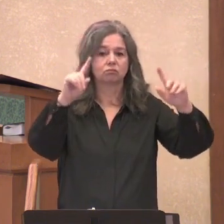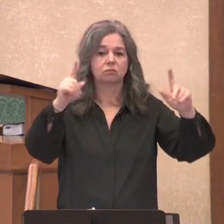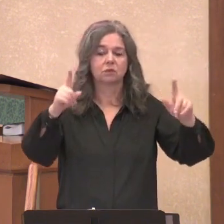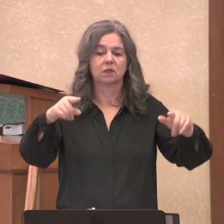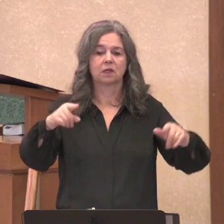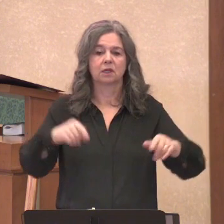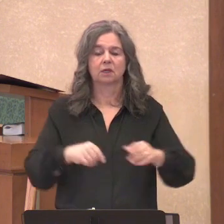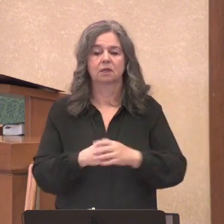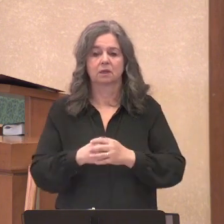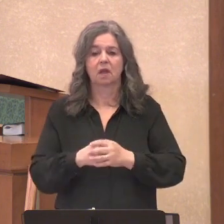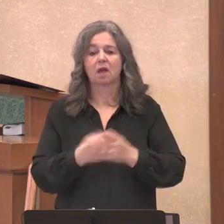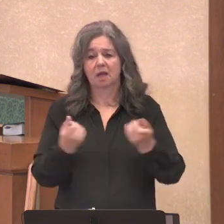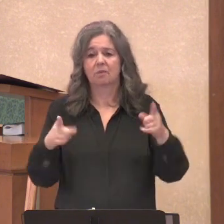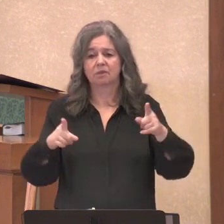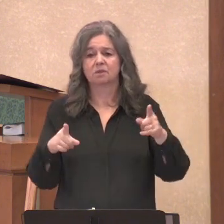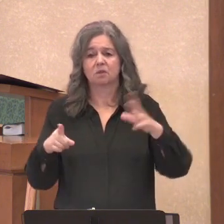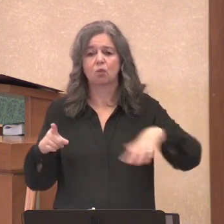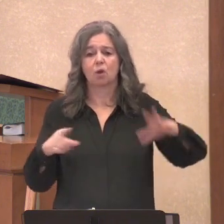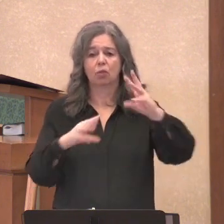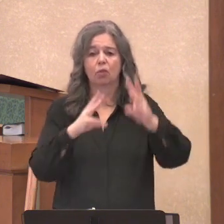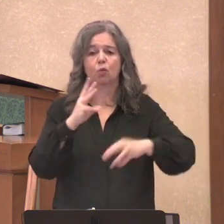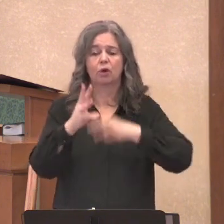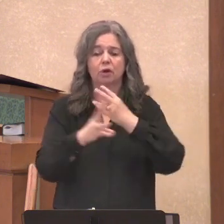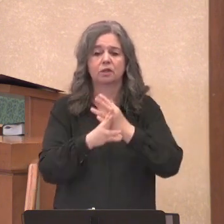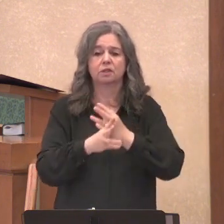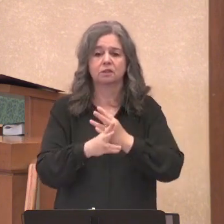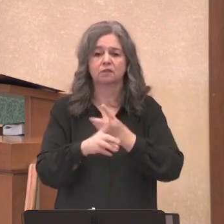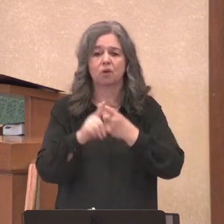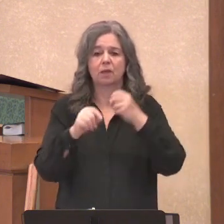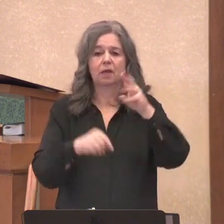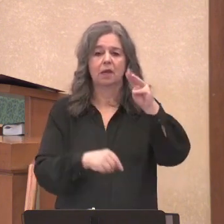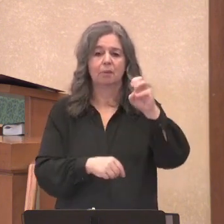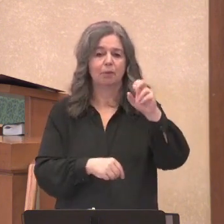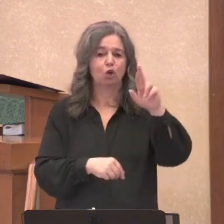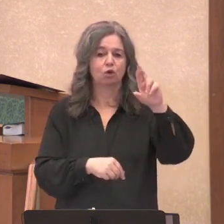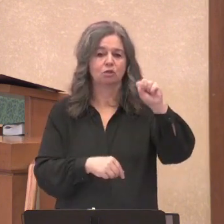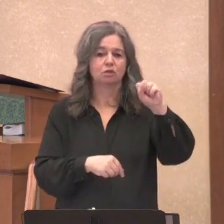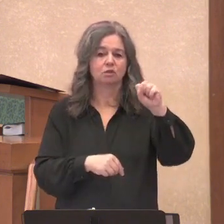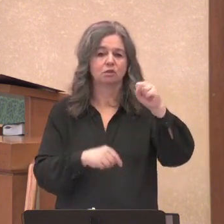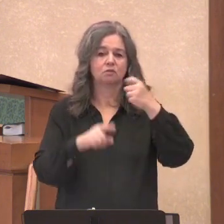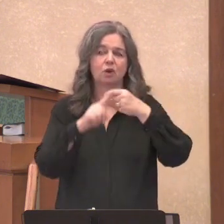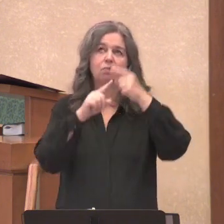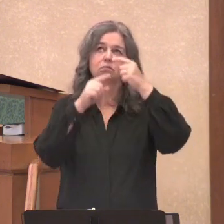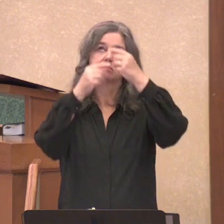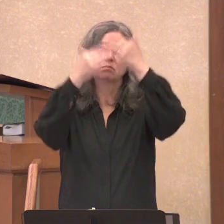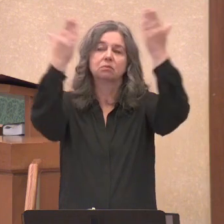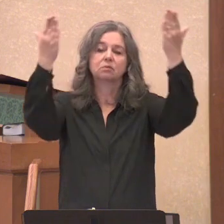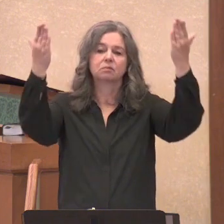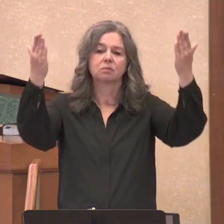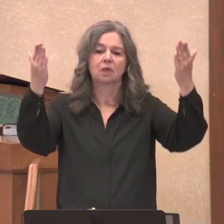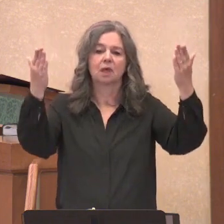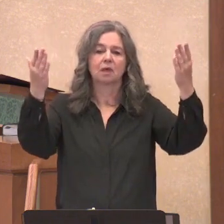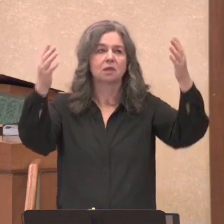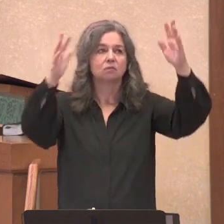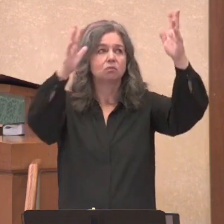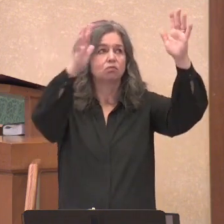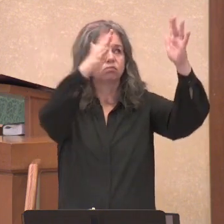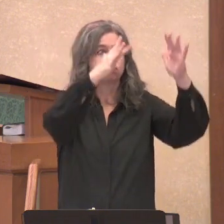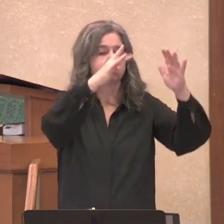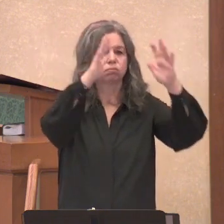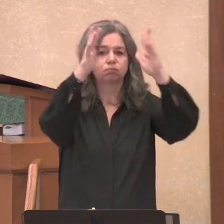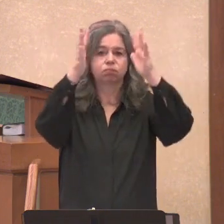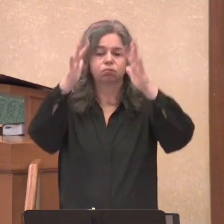meteorological phenomena. And in fact, what causes these pillars of light is simply five-sided